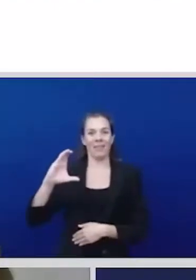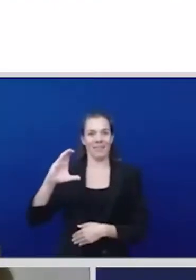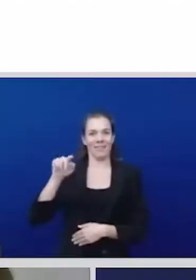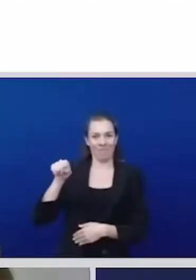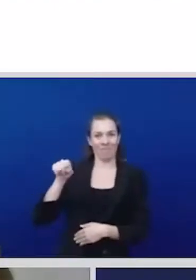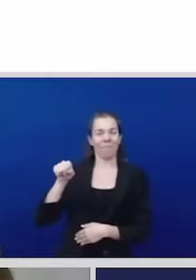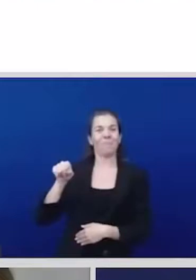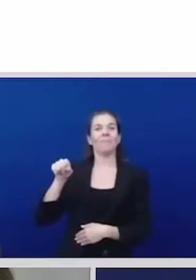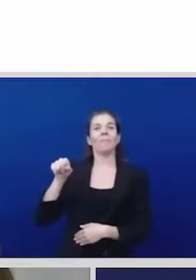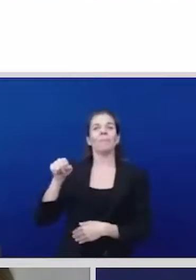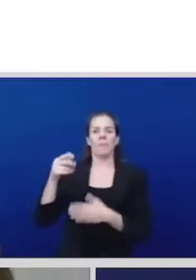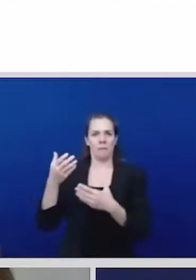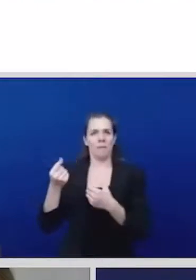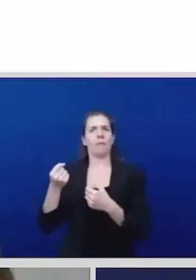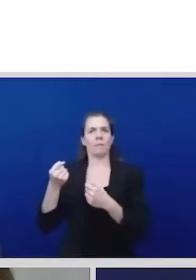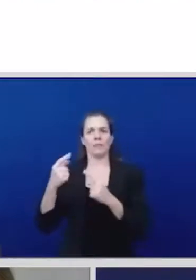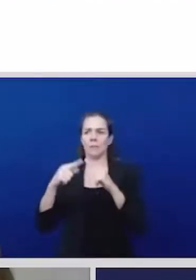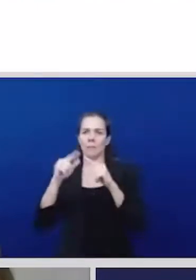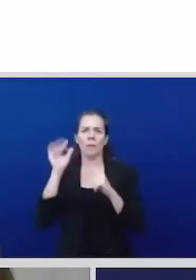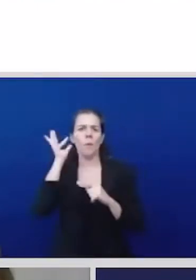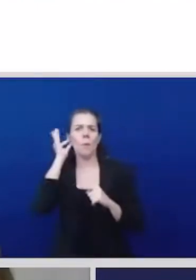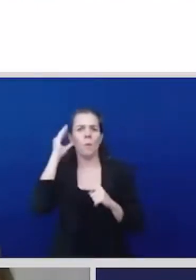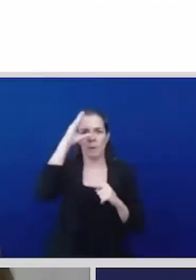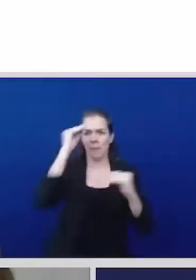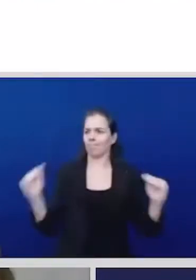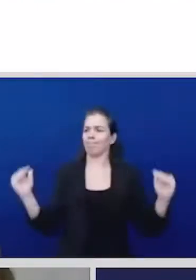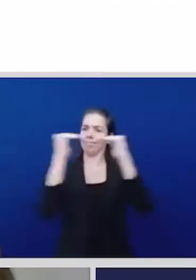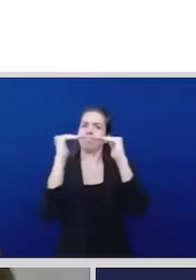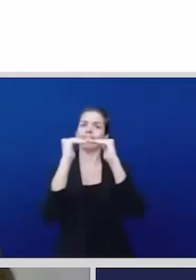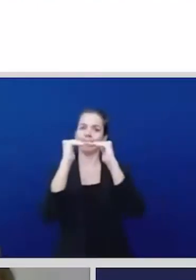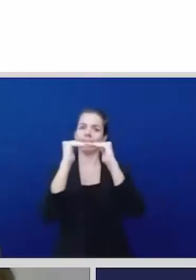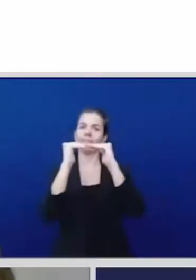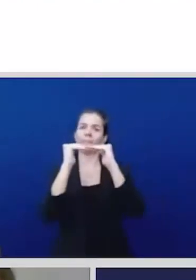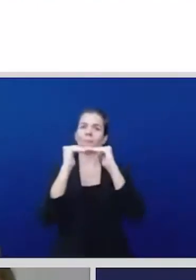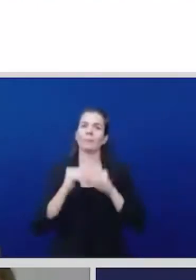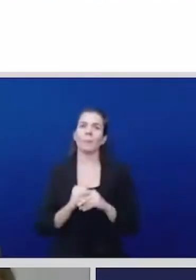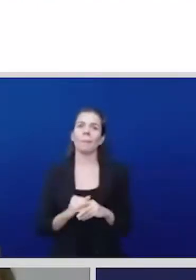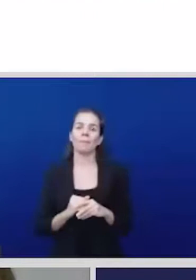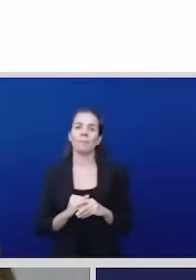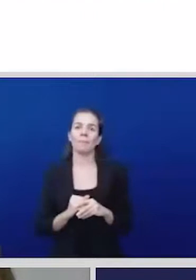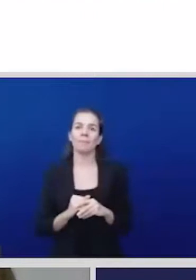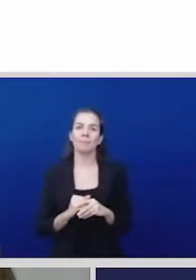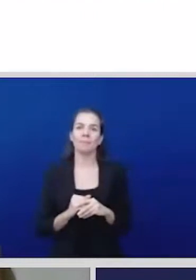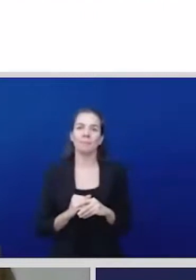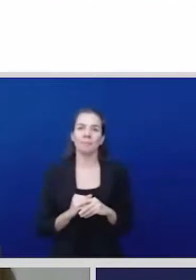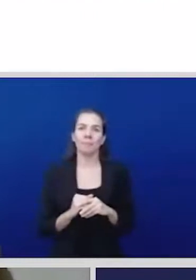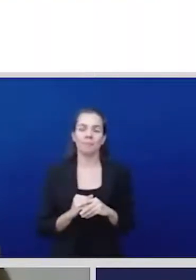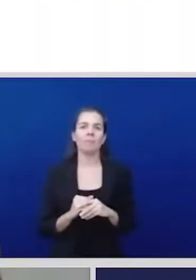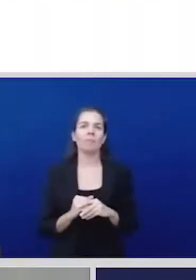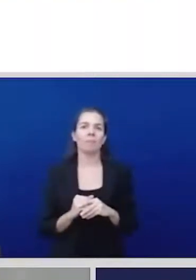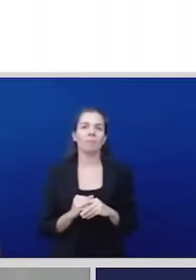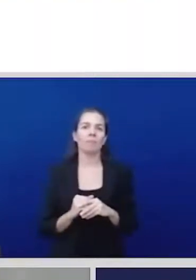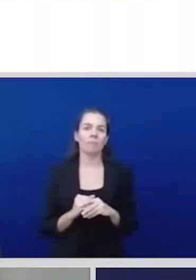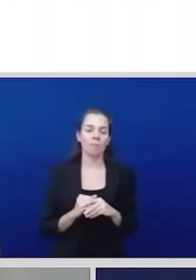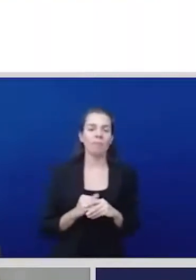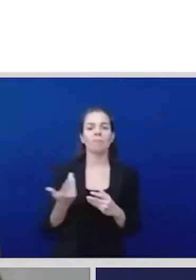women between different forms of family but also between the state the market and the communities and for this